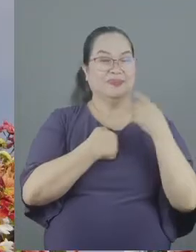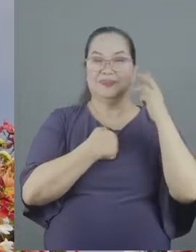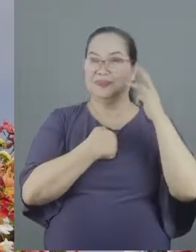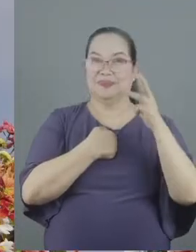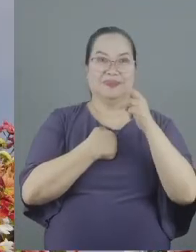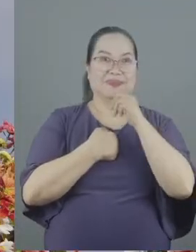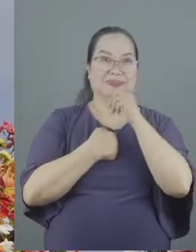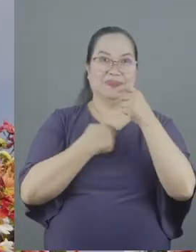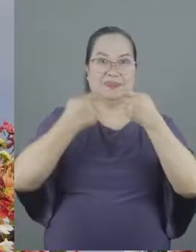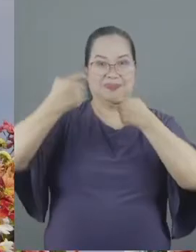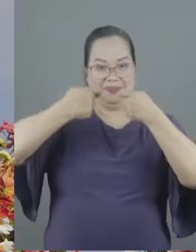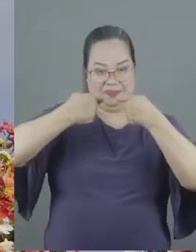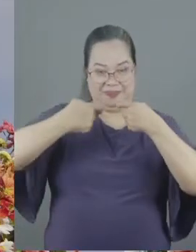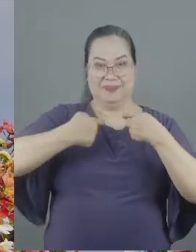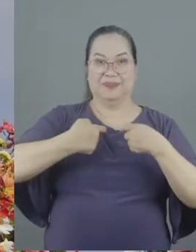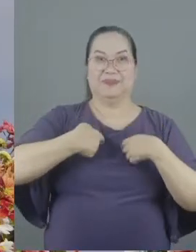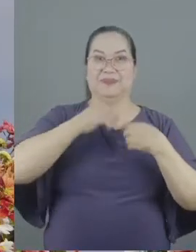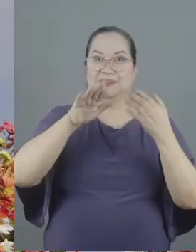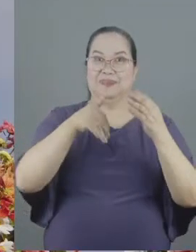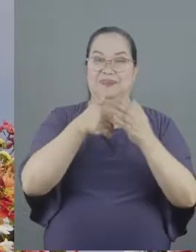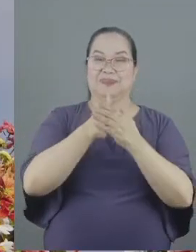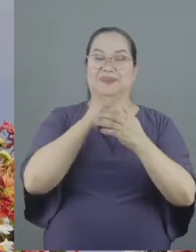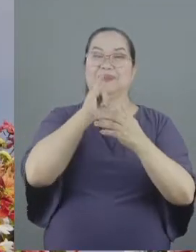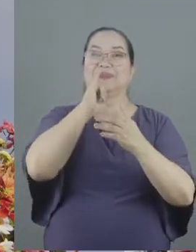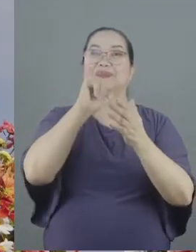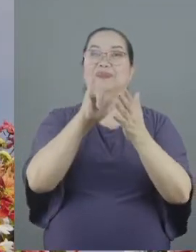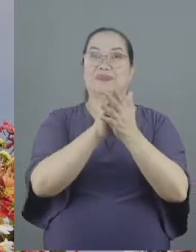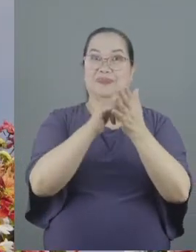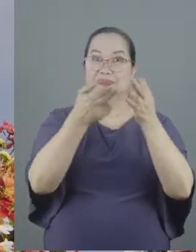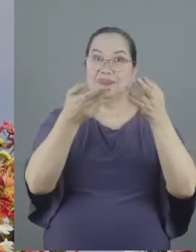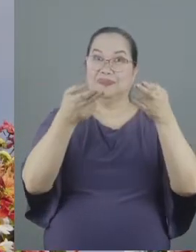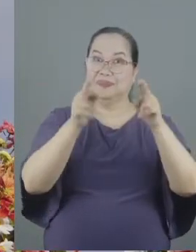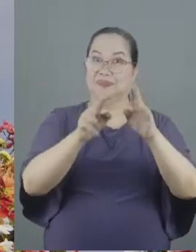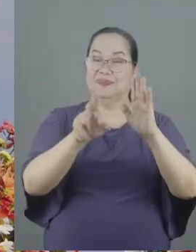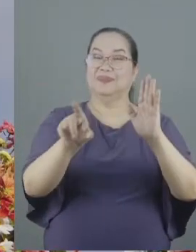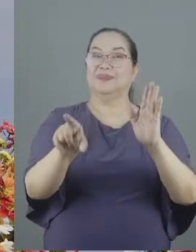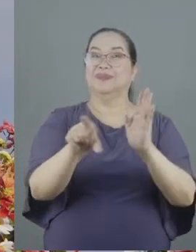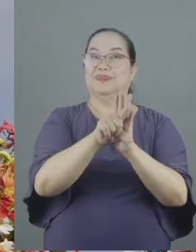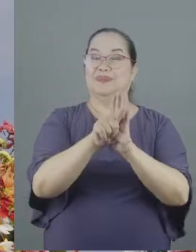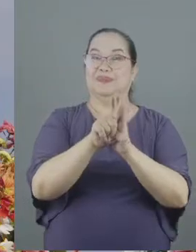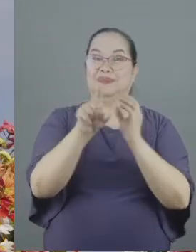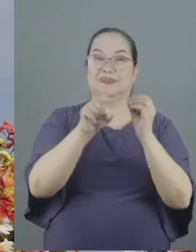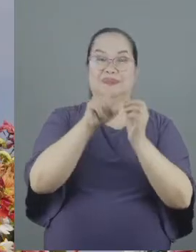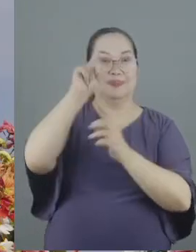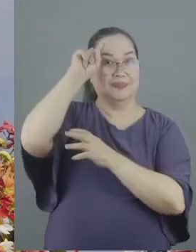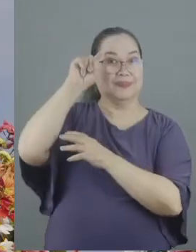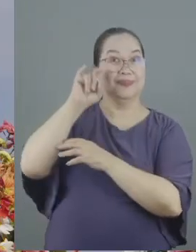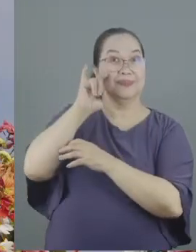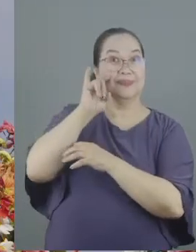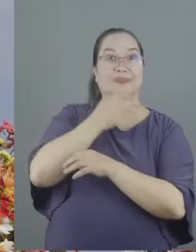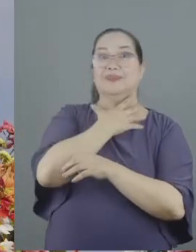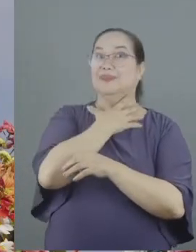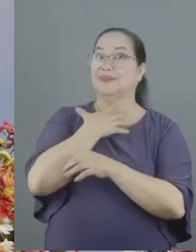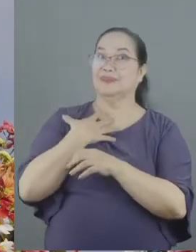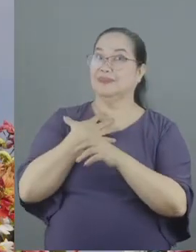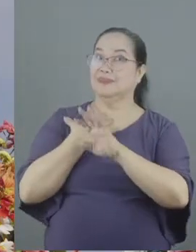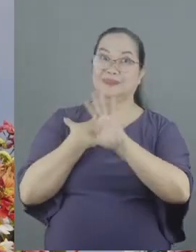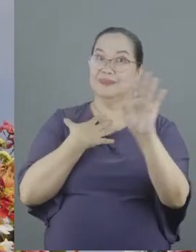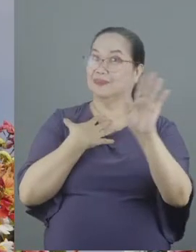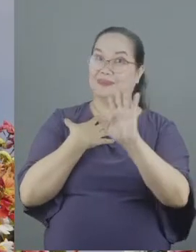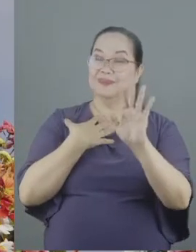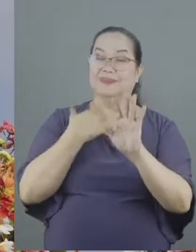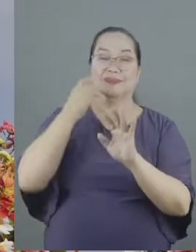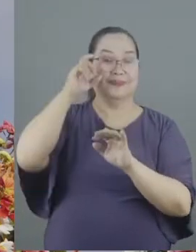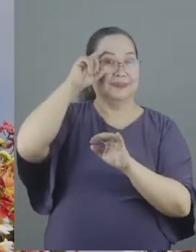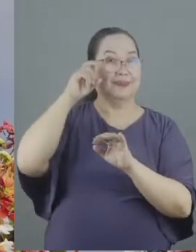be dominated by anything that's the restriction he was talking there about sexual immorality we are not to be dominated by our sexual